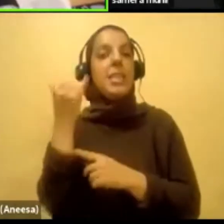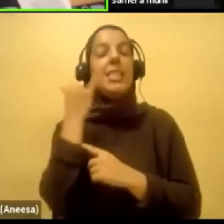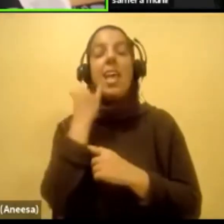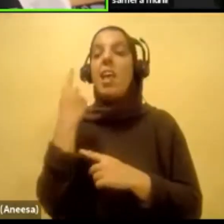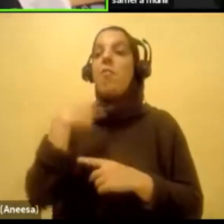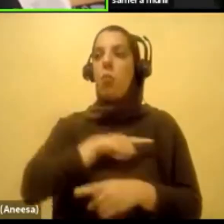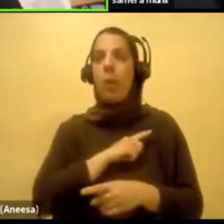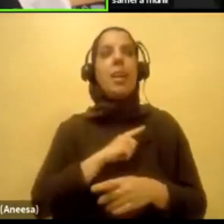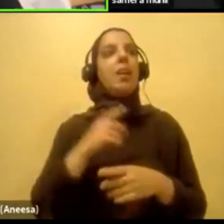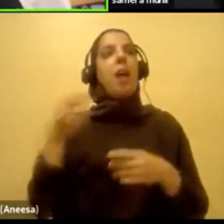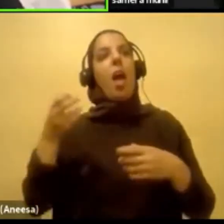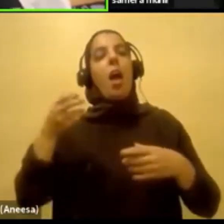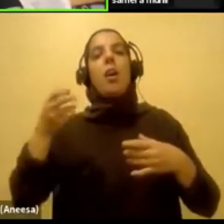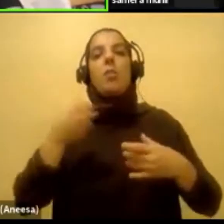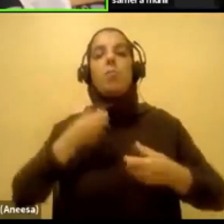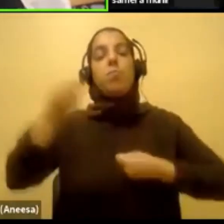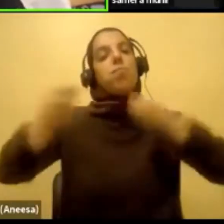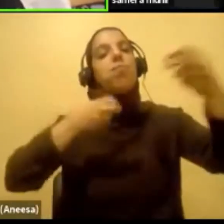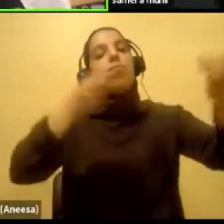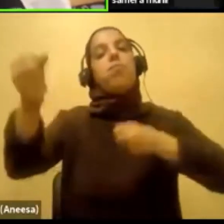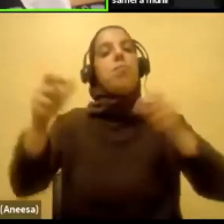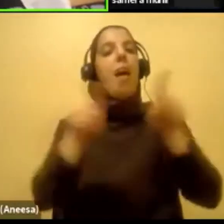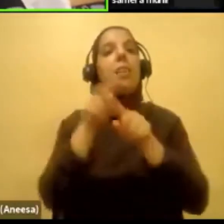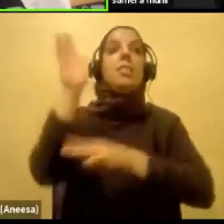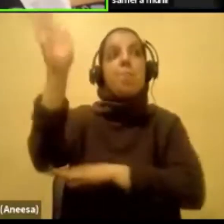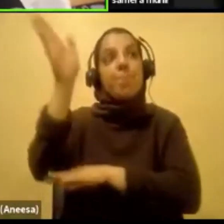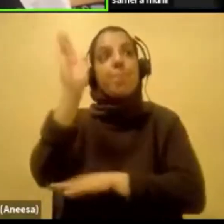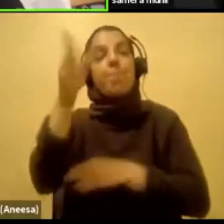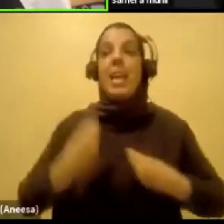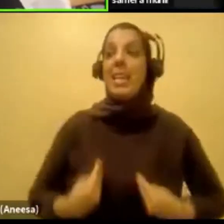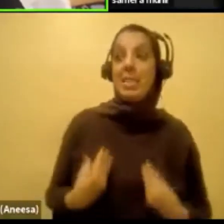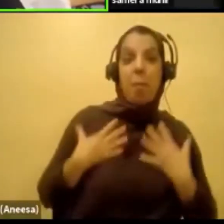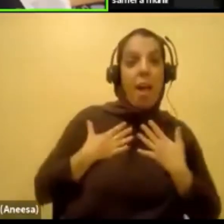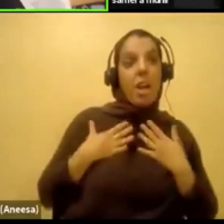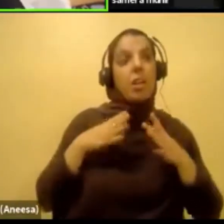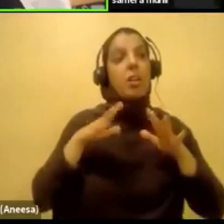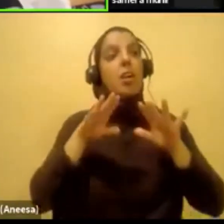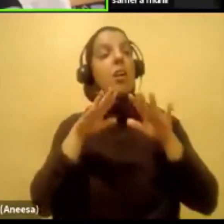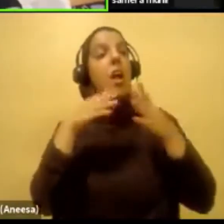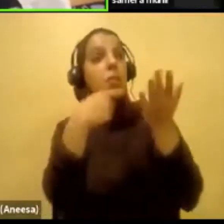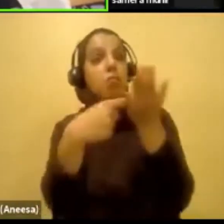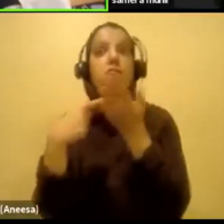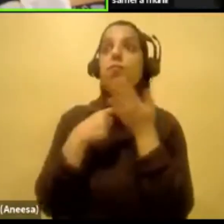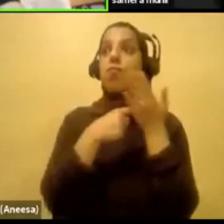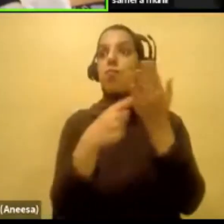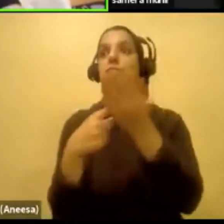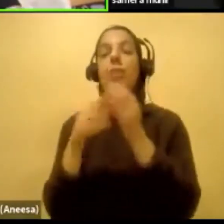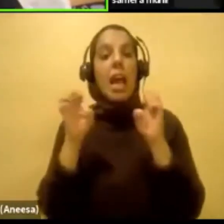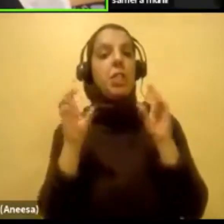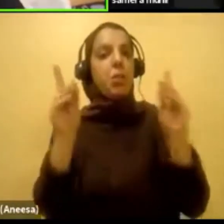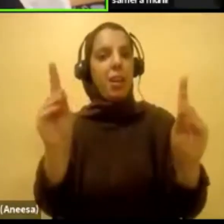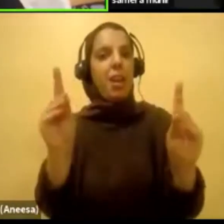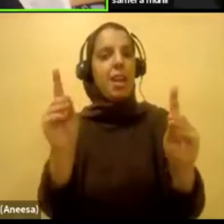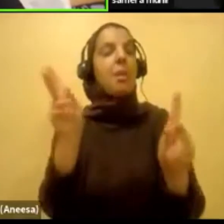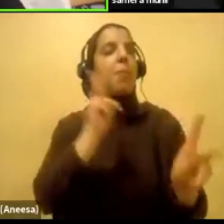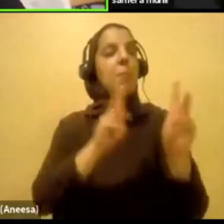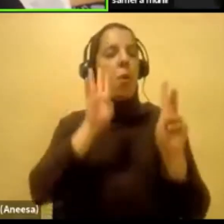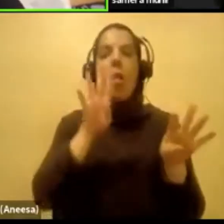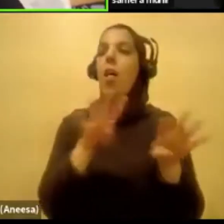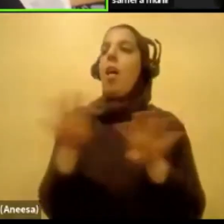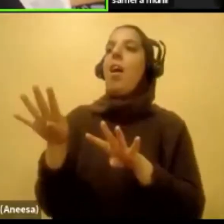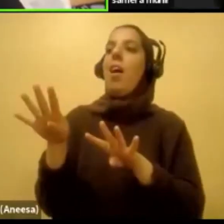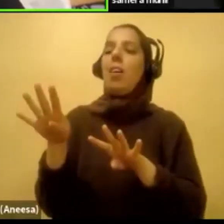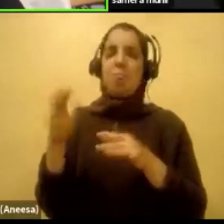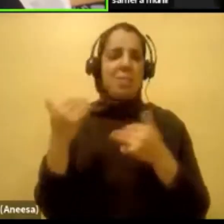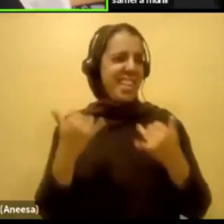See we're so much more. We have so much to offer and so much to say. We've overlooked us our whole life. And now that we're just speaking up, you feel threatened. And you should.